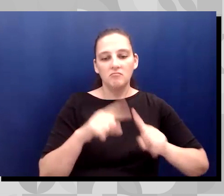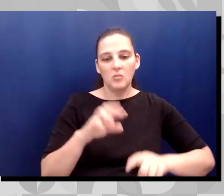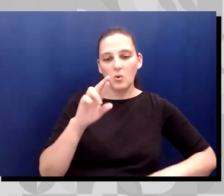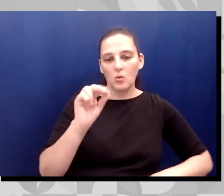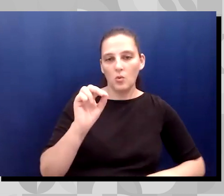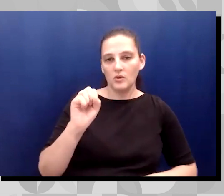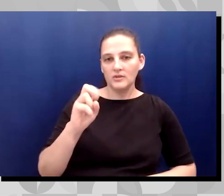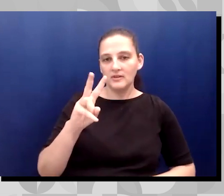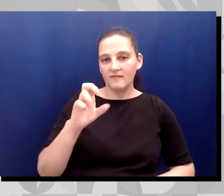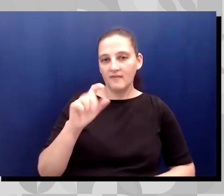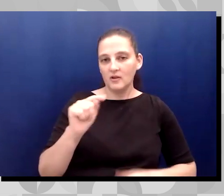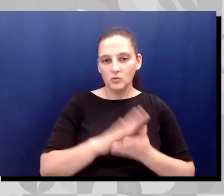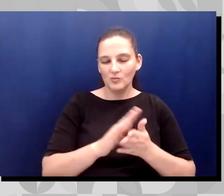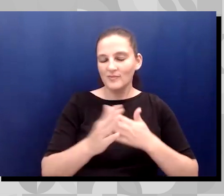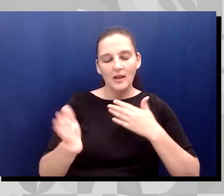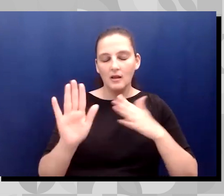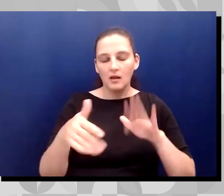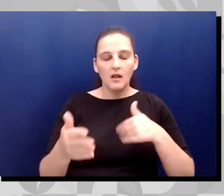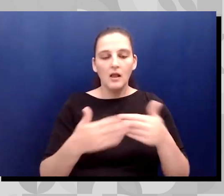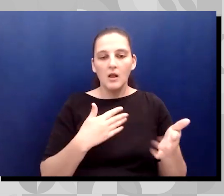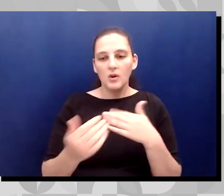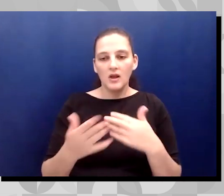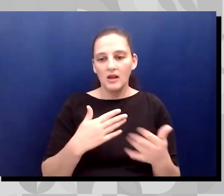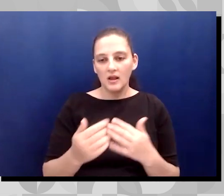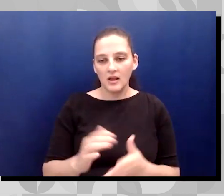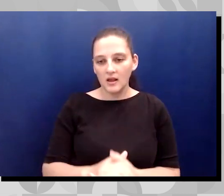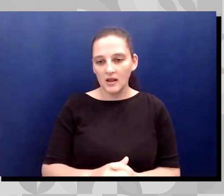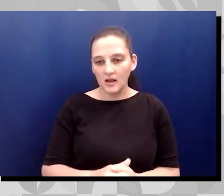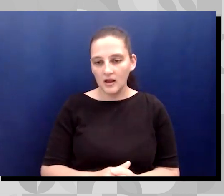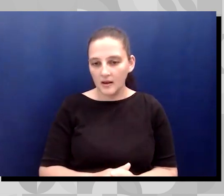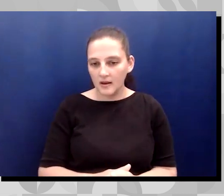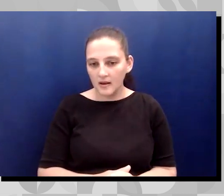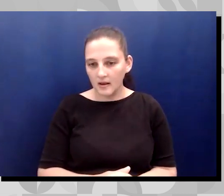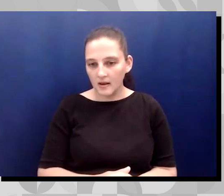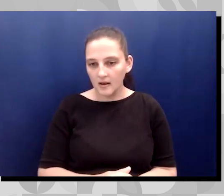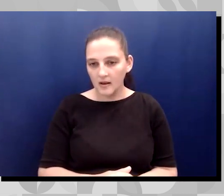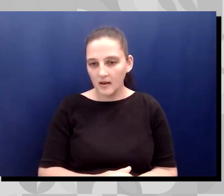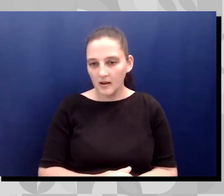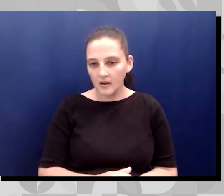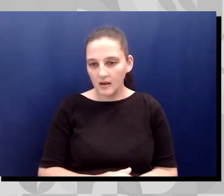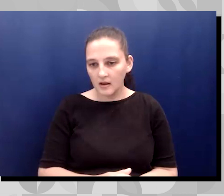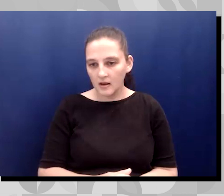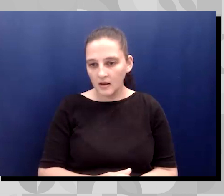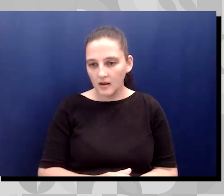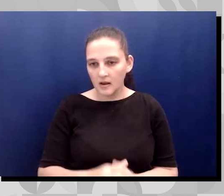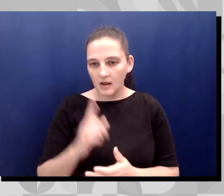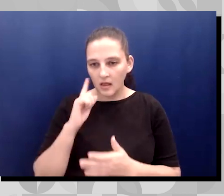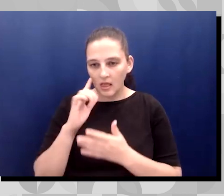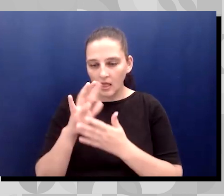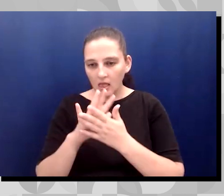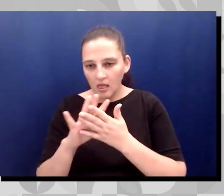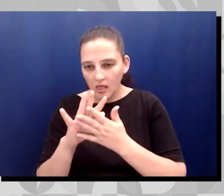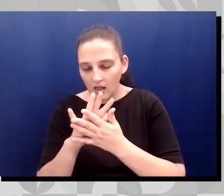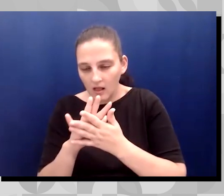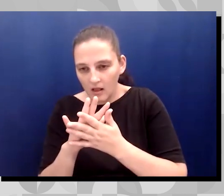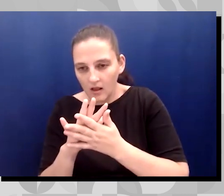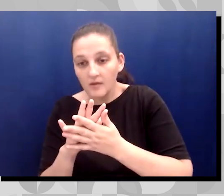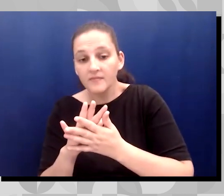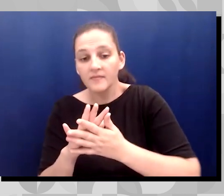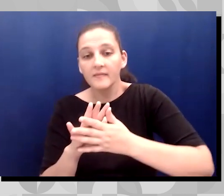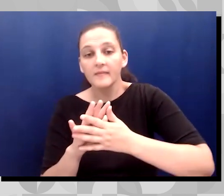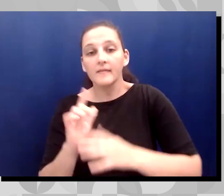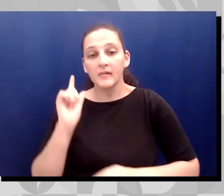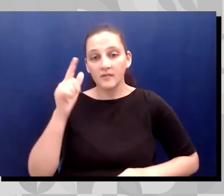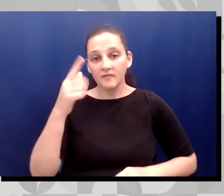uh, discovered I had, uh, no diabetes. So I was 24